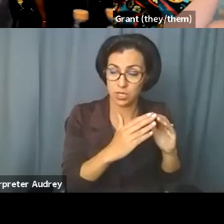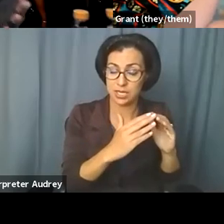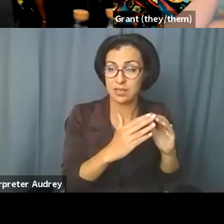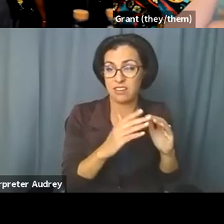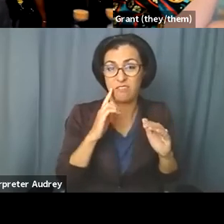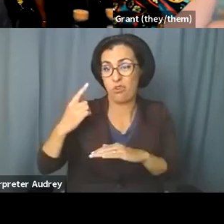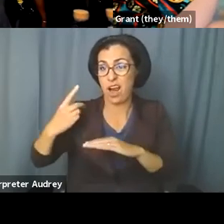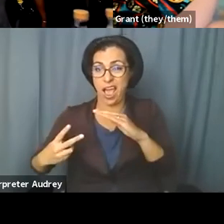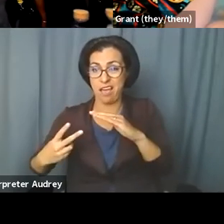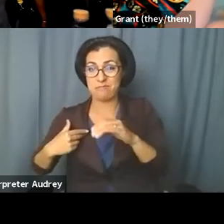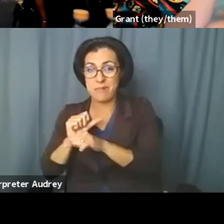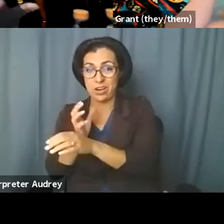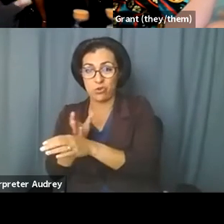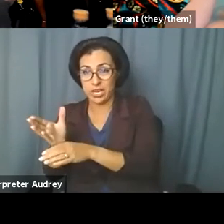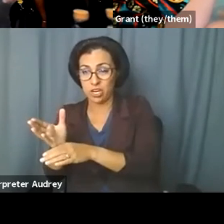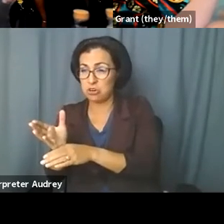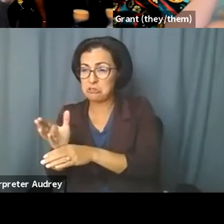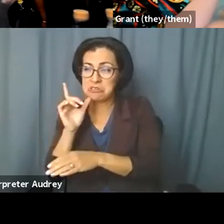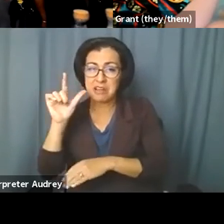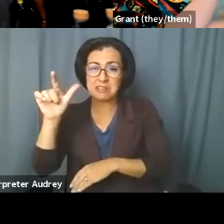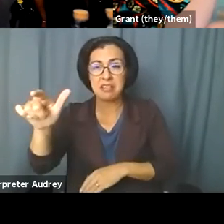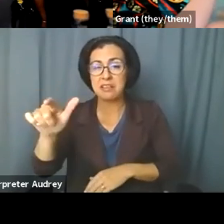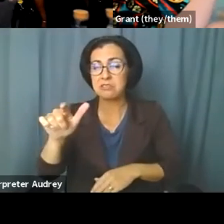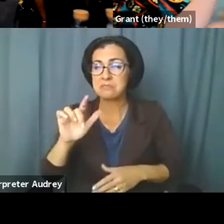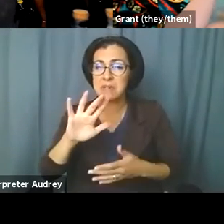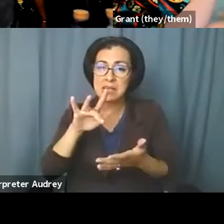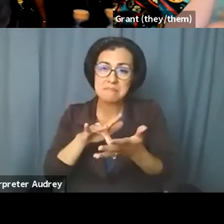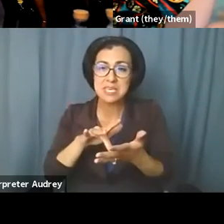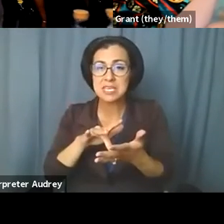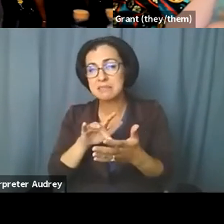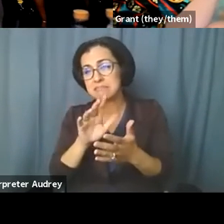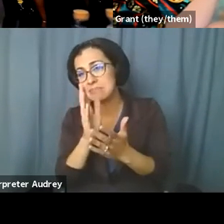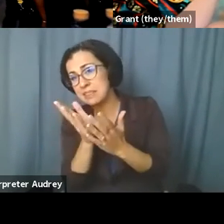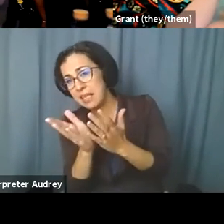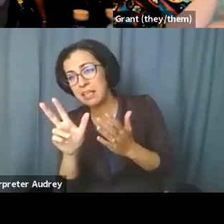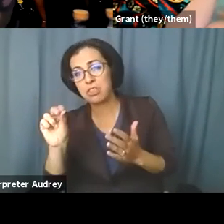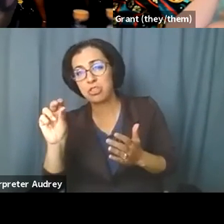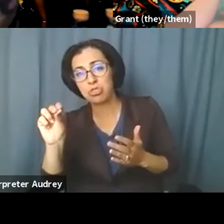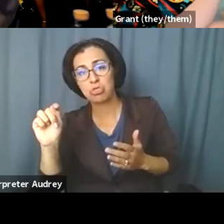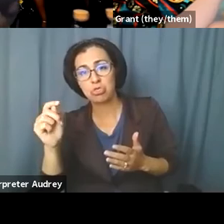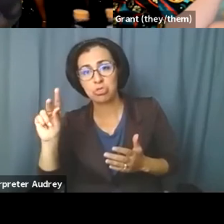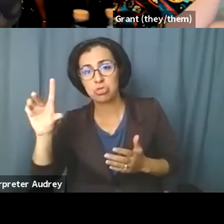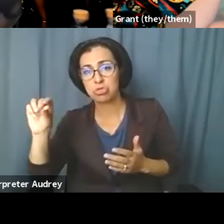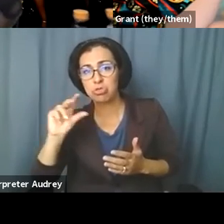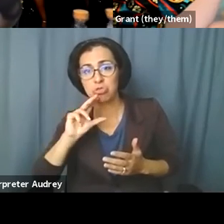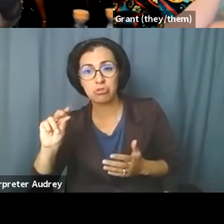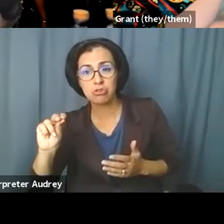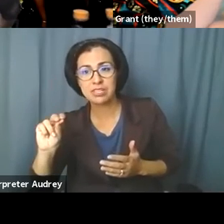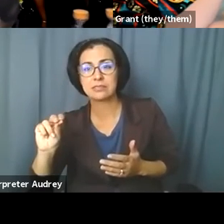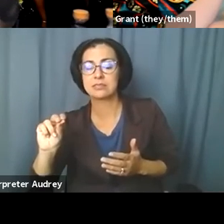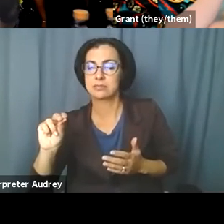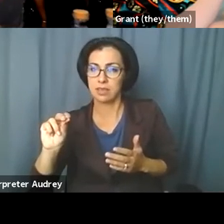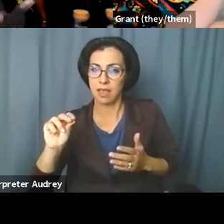It wasn't until I was in my, like my mid thirties, um, my late thirties that I became, that I had an acquired disability.